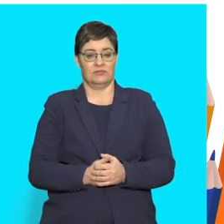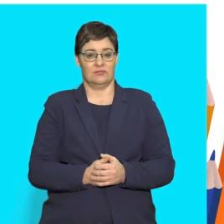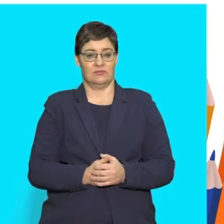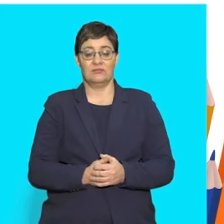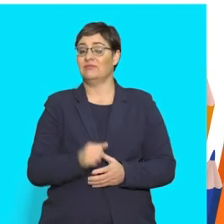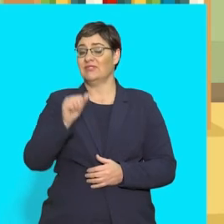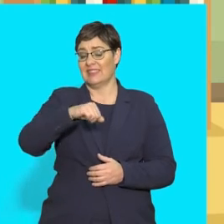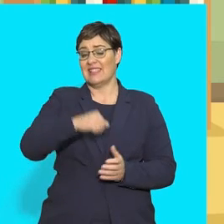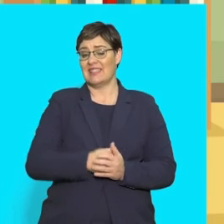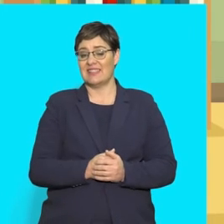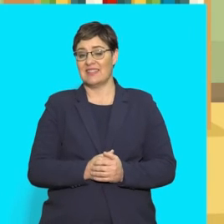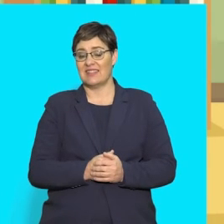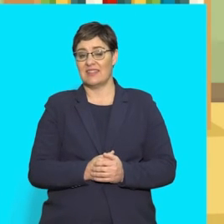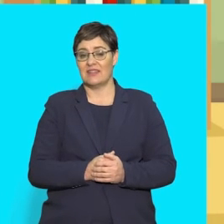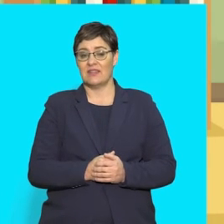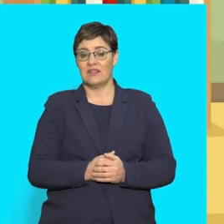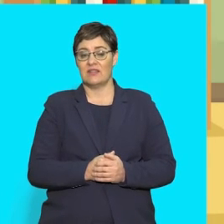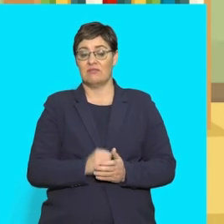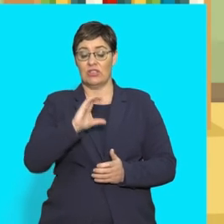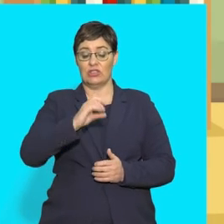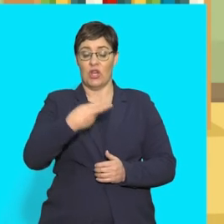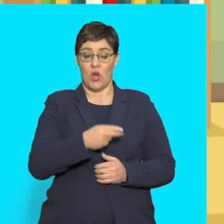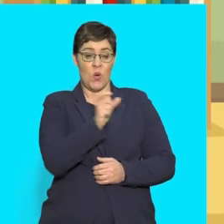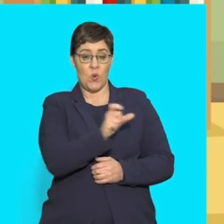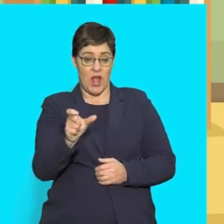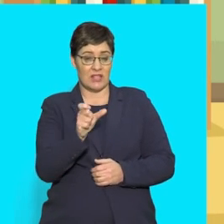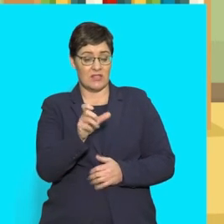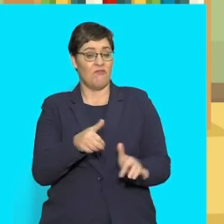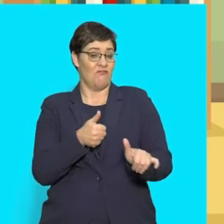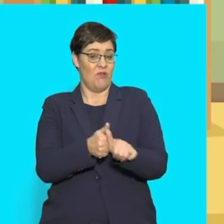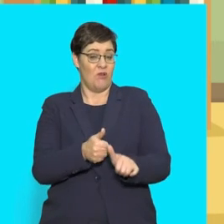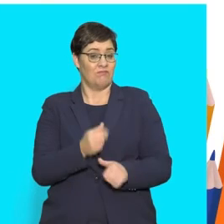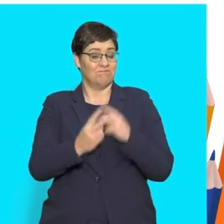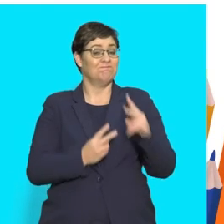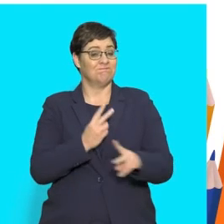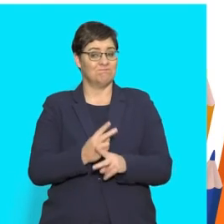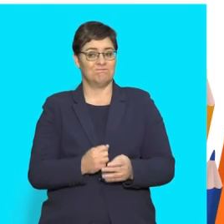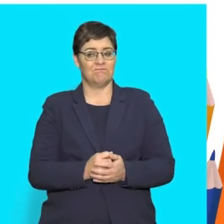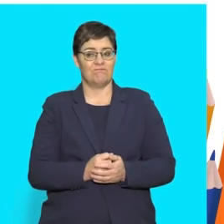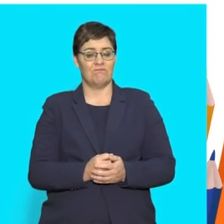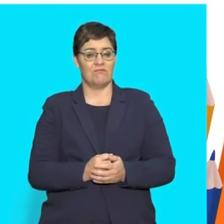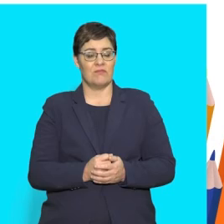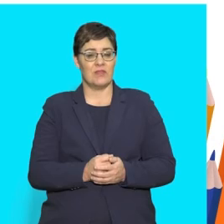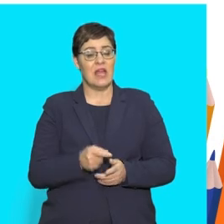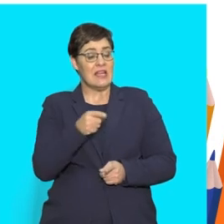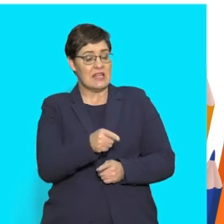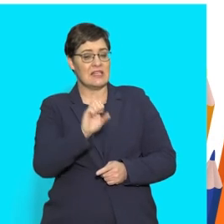30. Listen to these ch words and repeat them. 31.